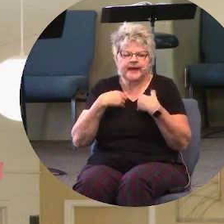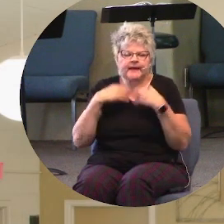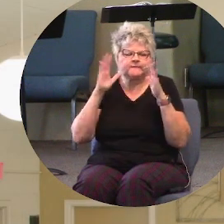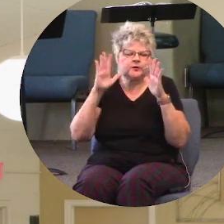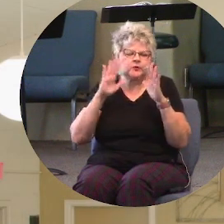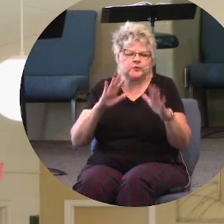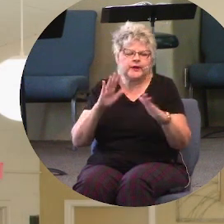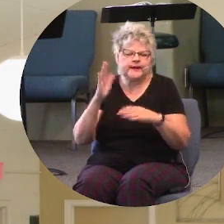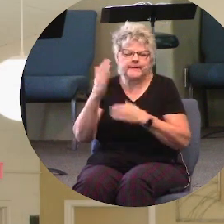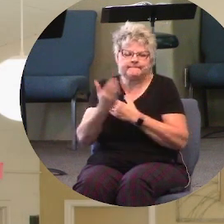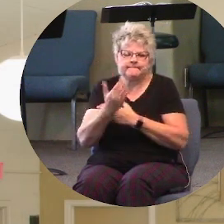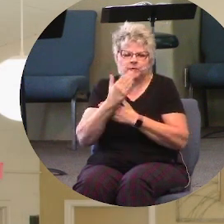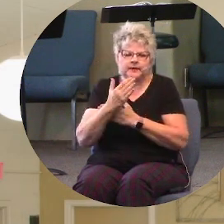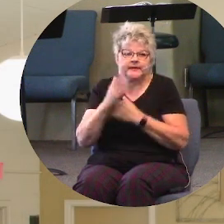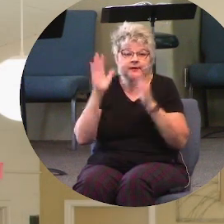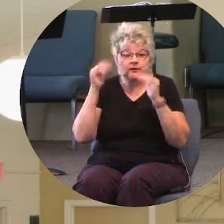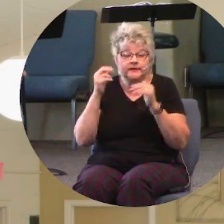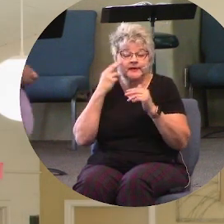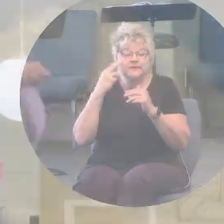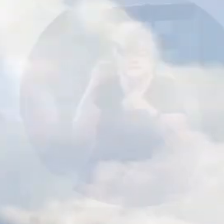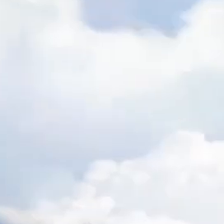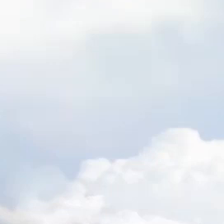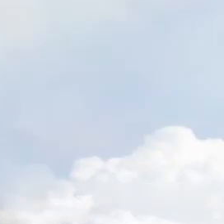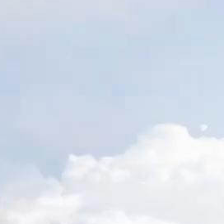morning. Hopefully, I'll see you downstairs.